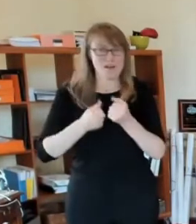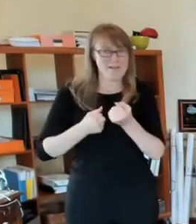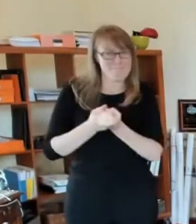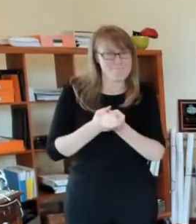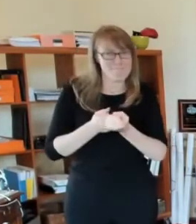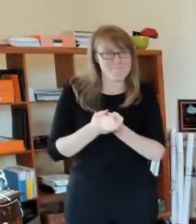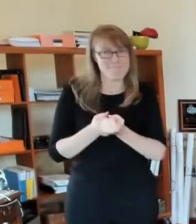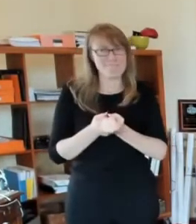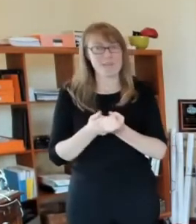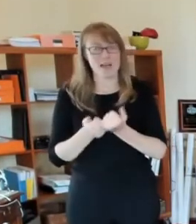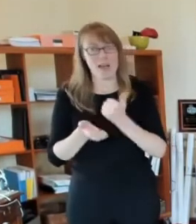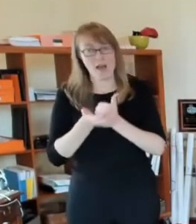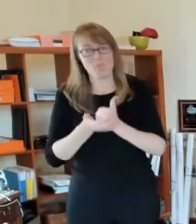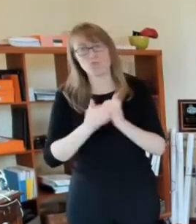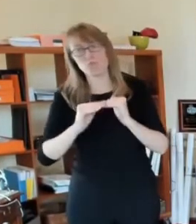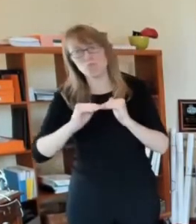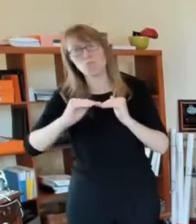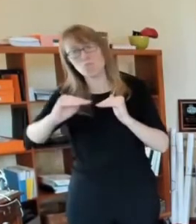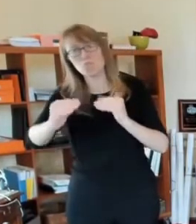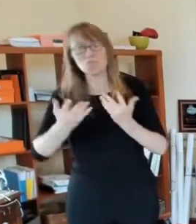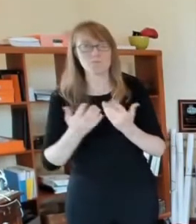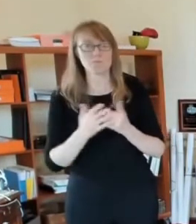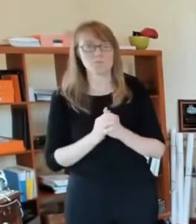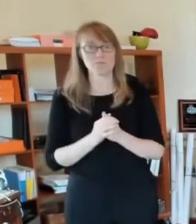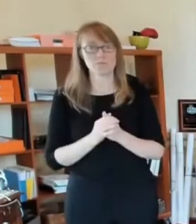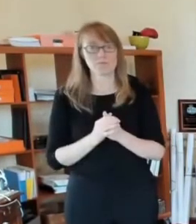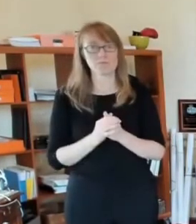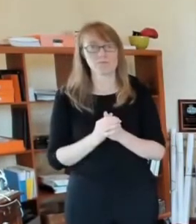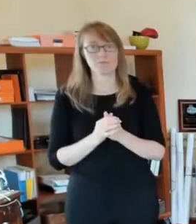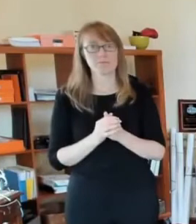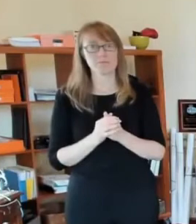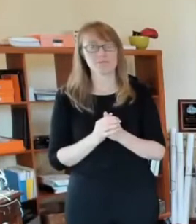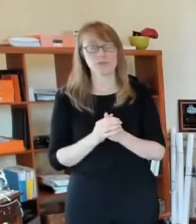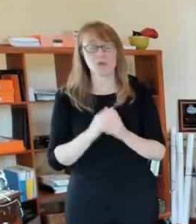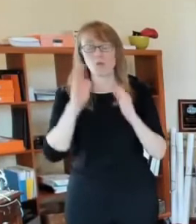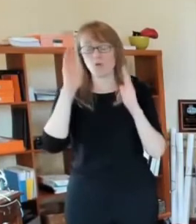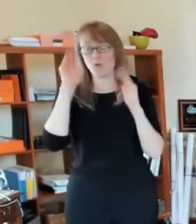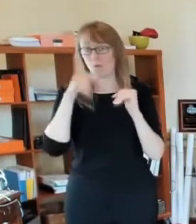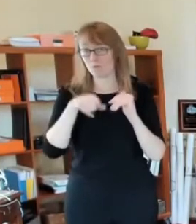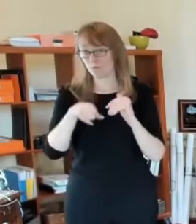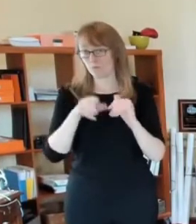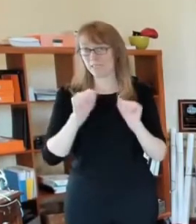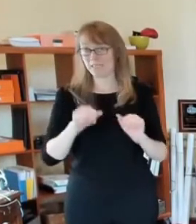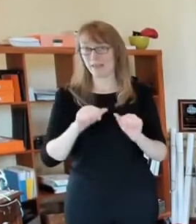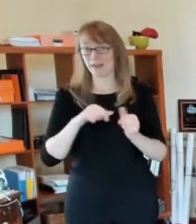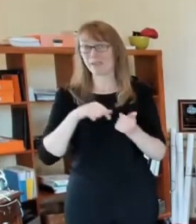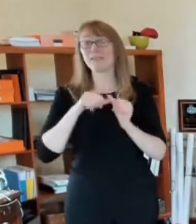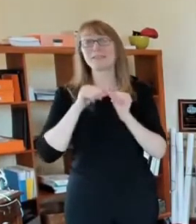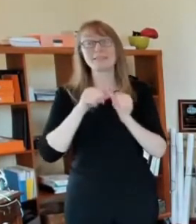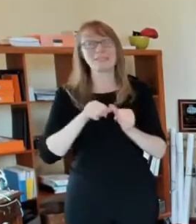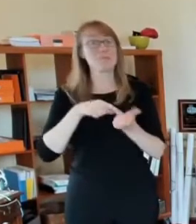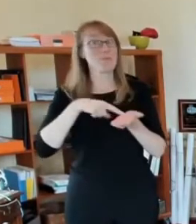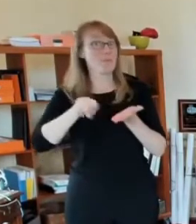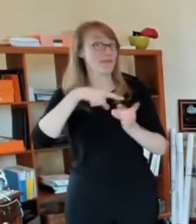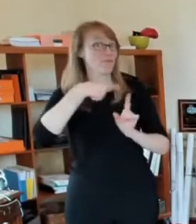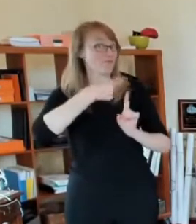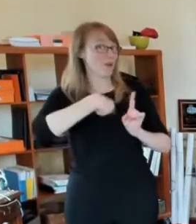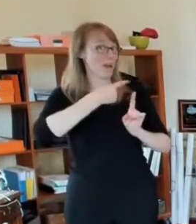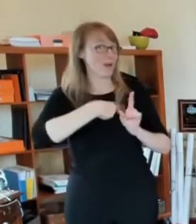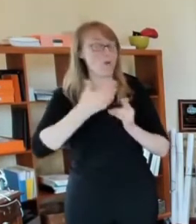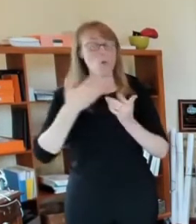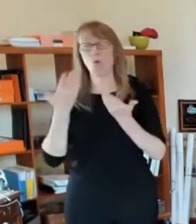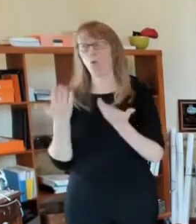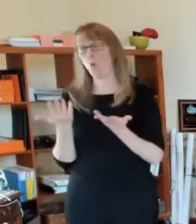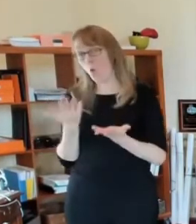to continue to pay your rent. We'll help you. We'll work with your landlord. There are a lot of services available